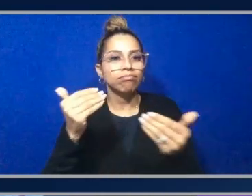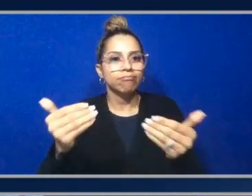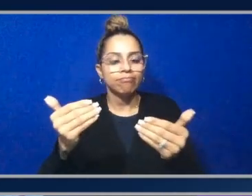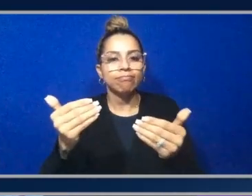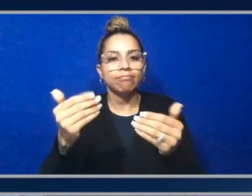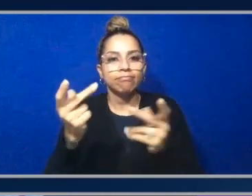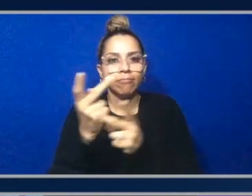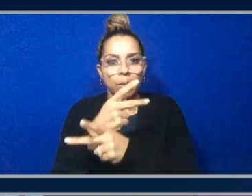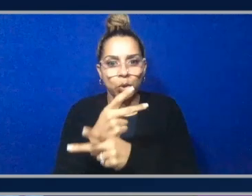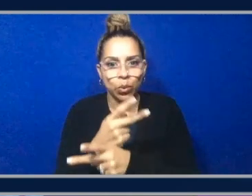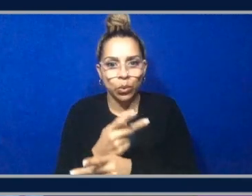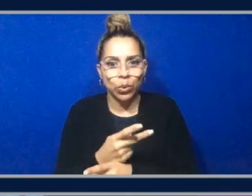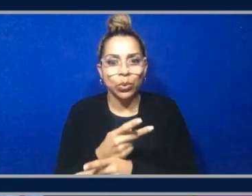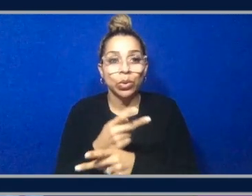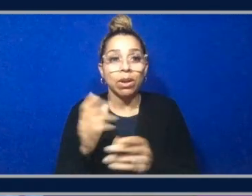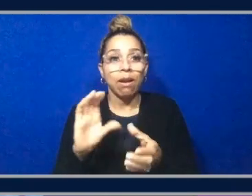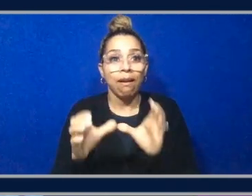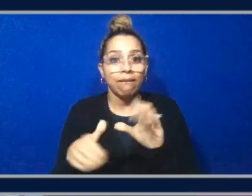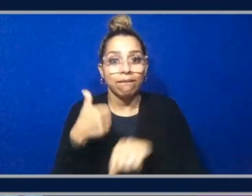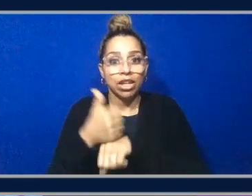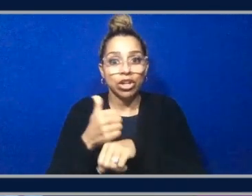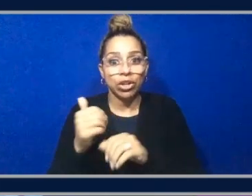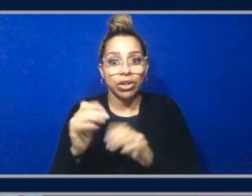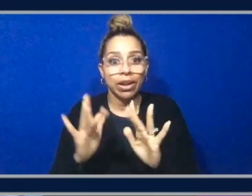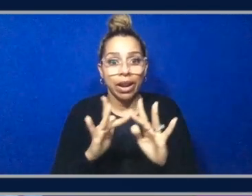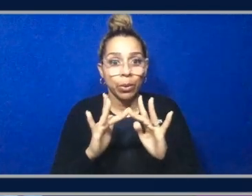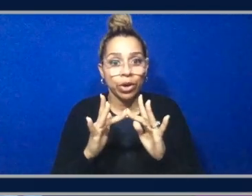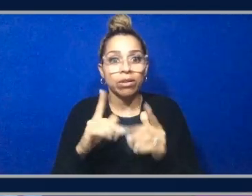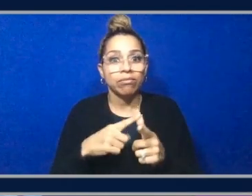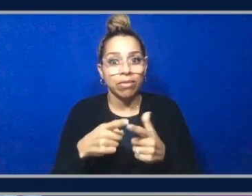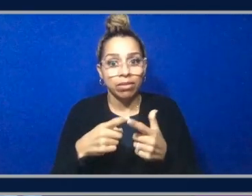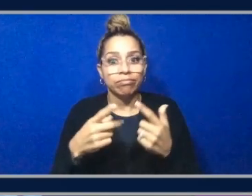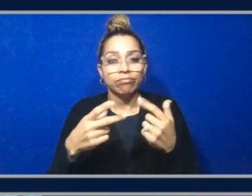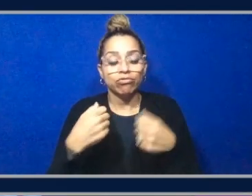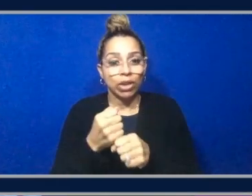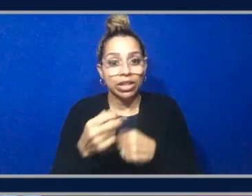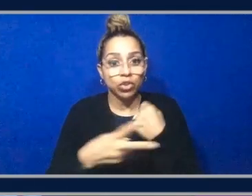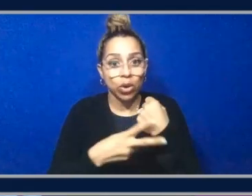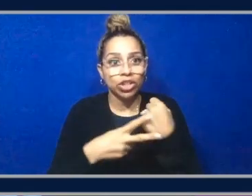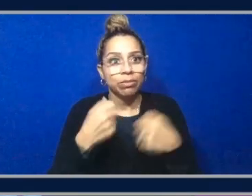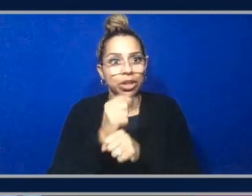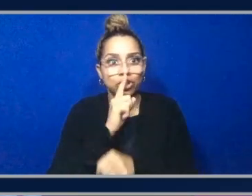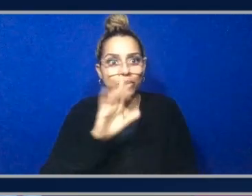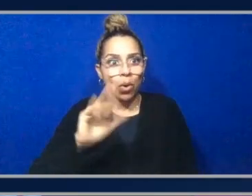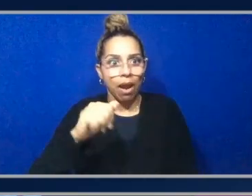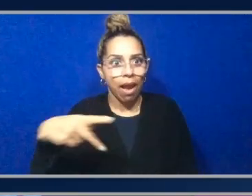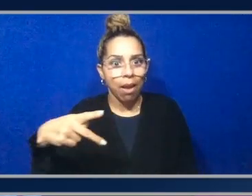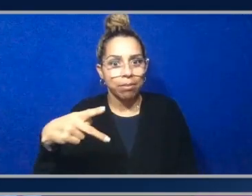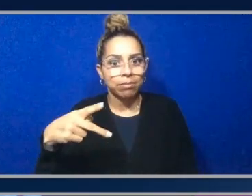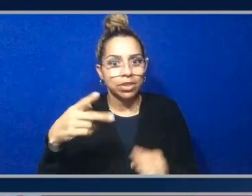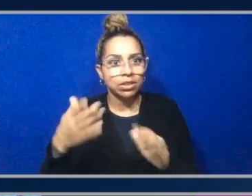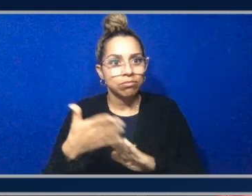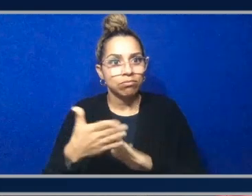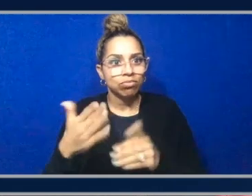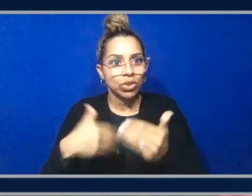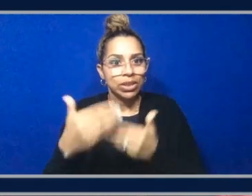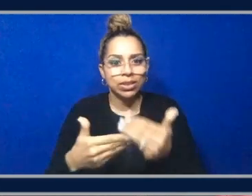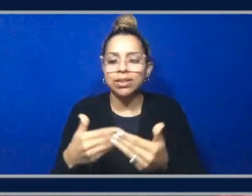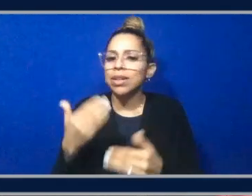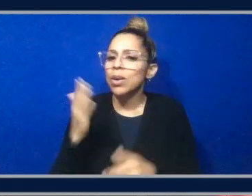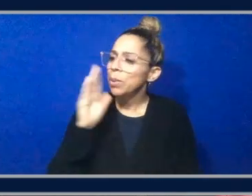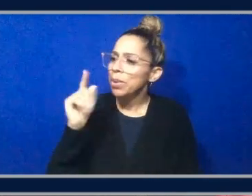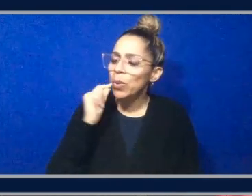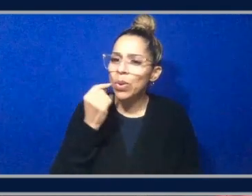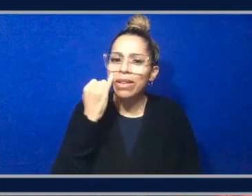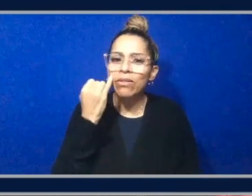create the storage and get your application up and going. It'd been cool if we, if we can crowdsource some load testing and ask all of our viewers to hit this